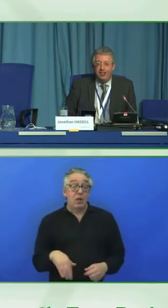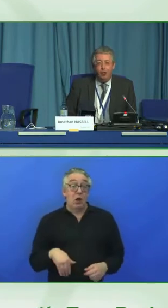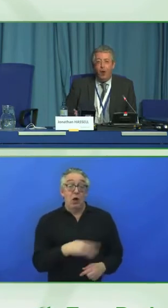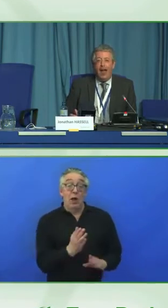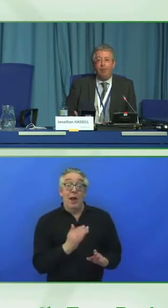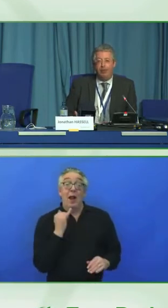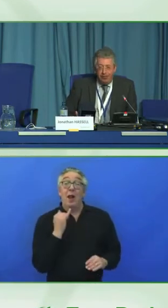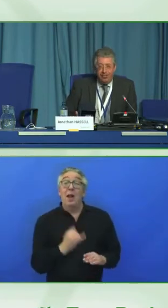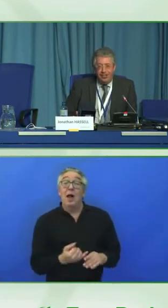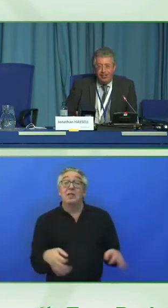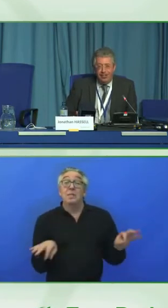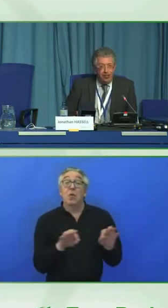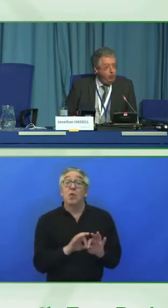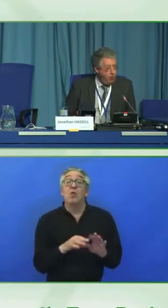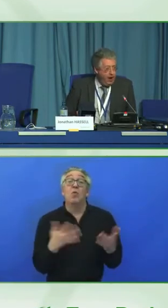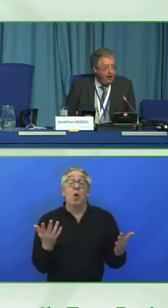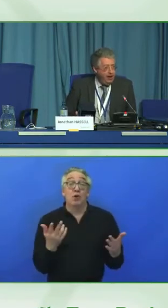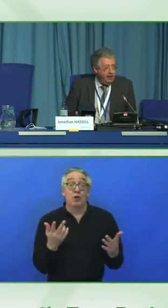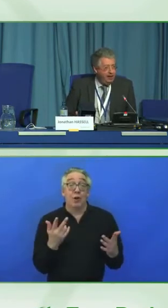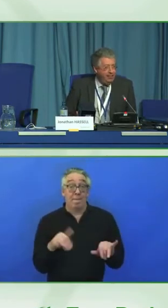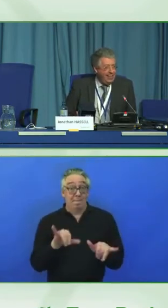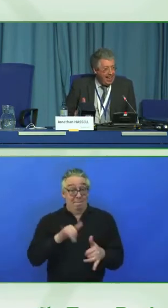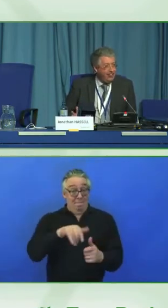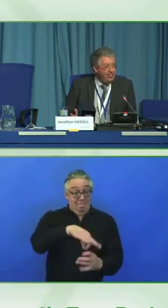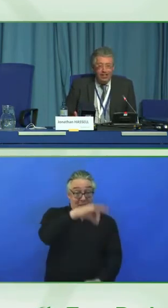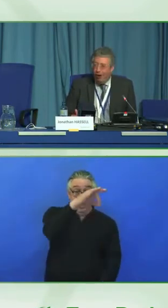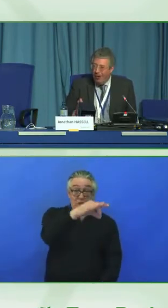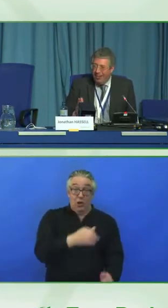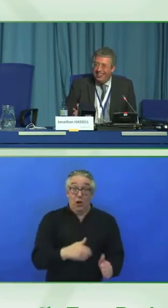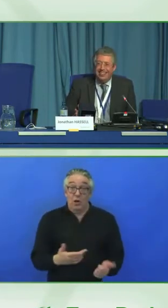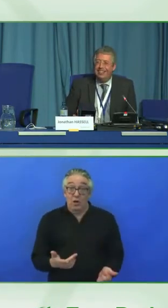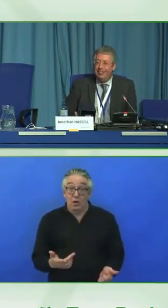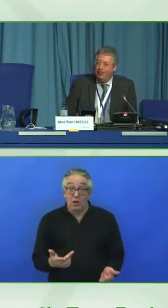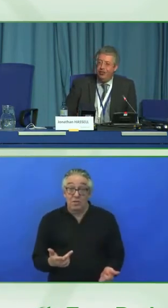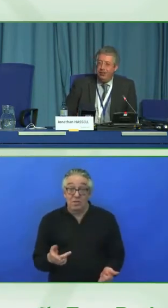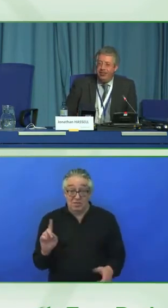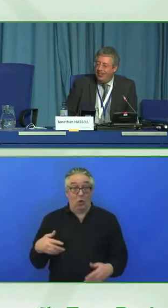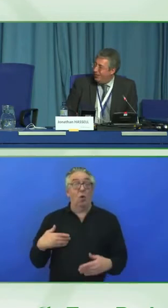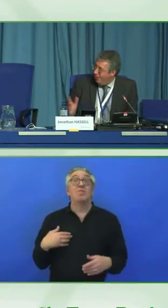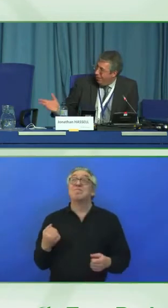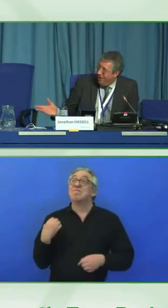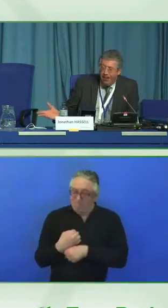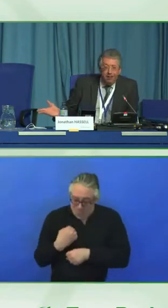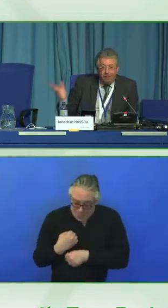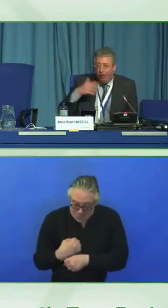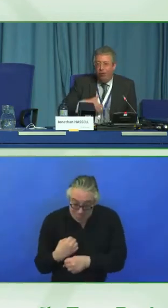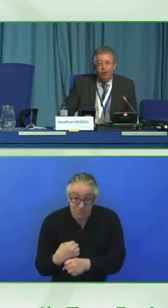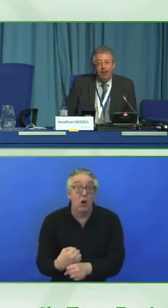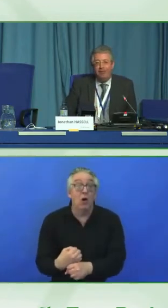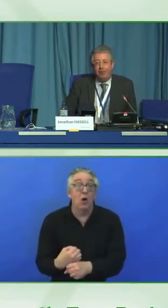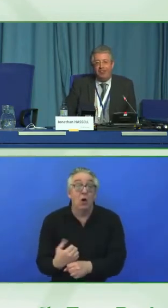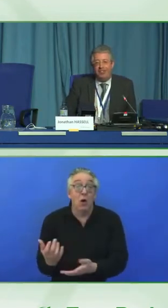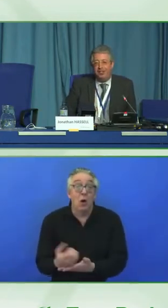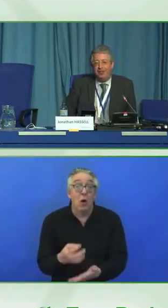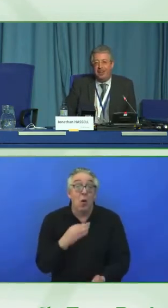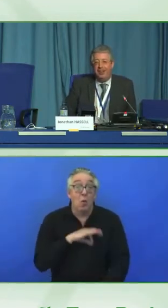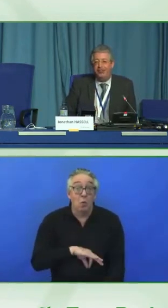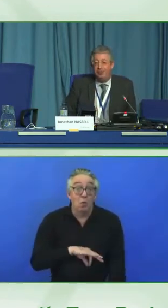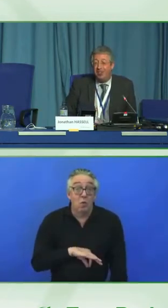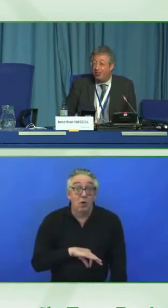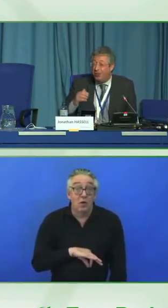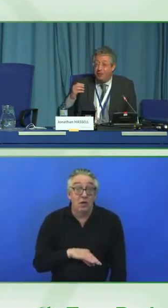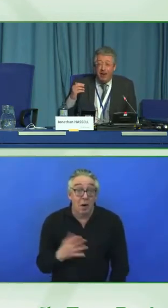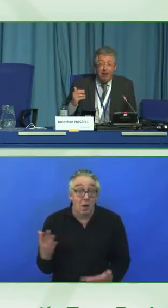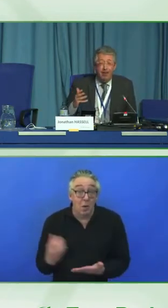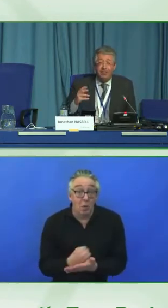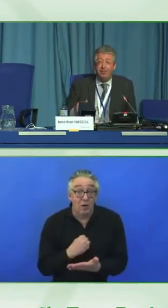this, so what happened? Did we win? Actually, are we going to continue doing this, or are we going to fall away from that certification?